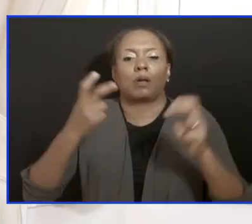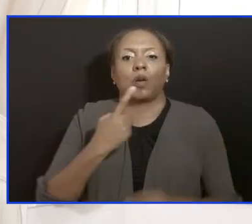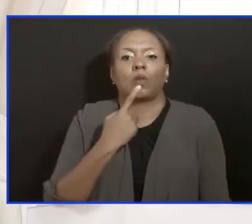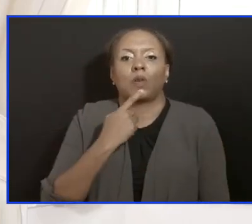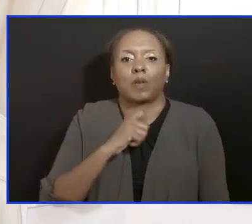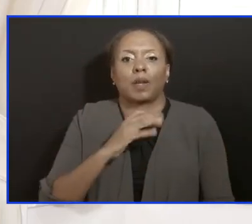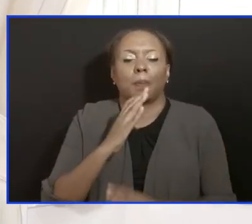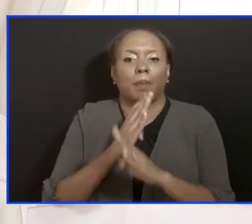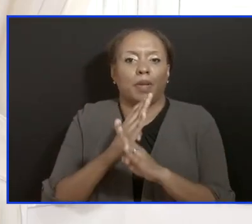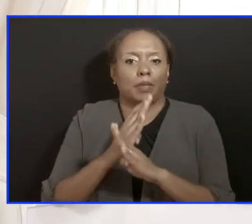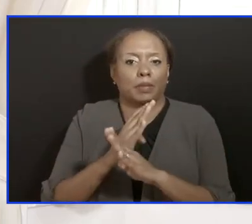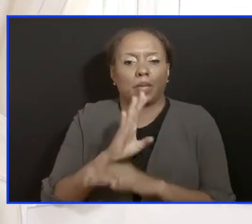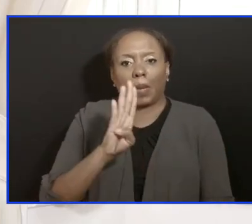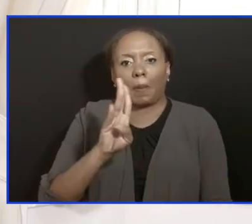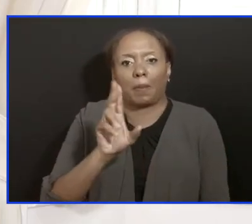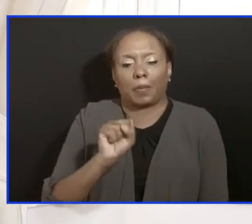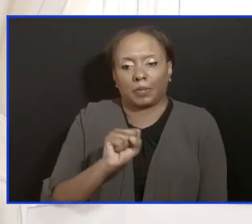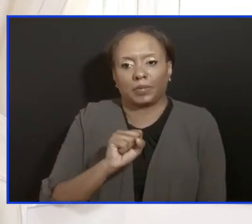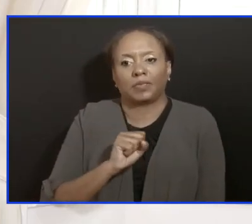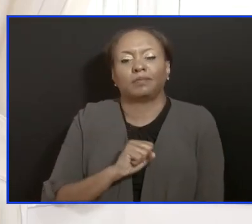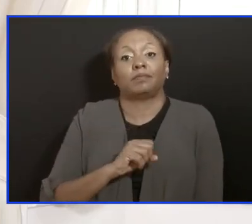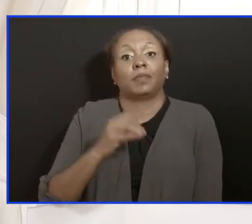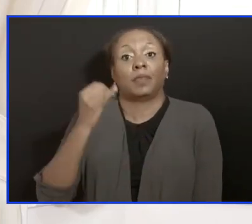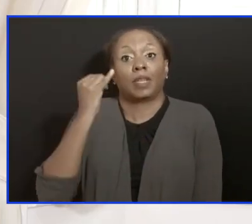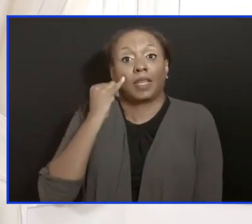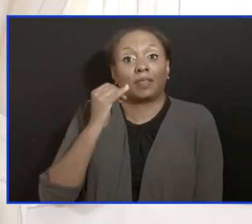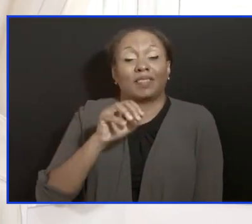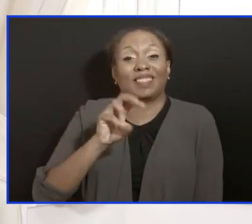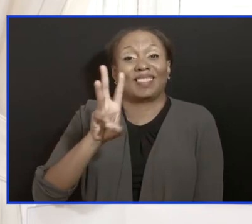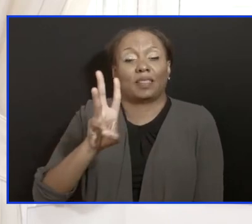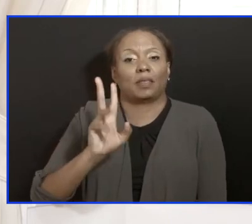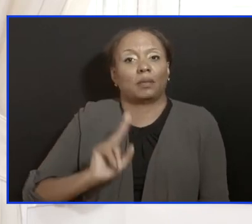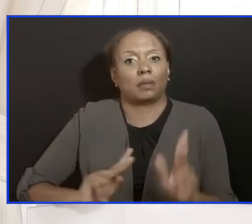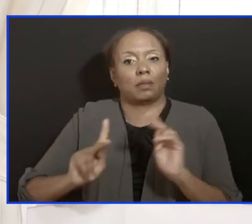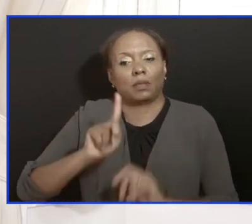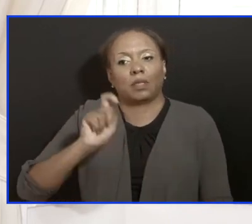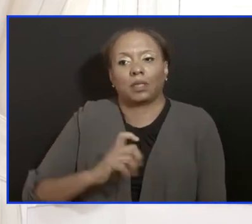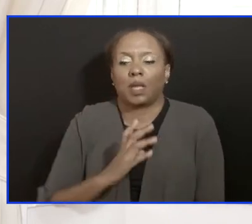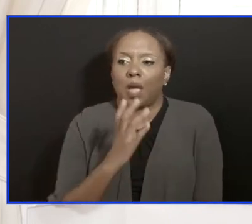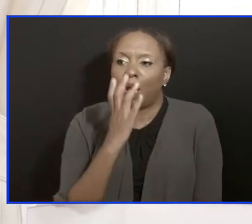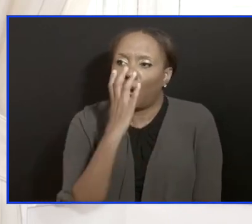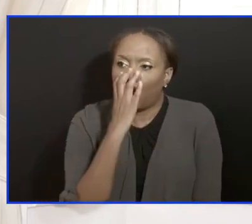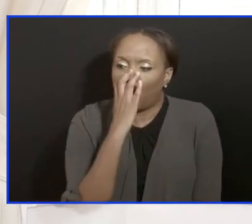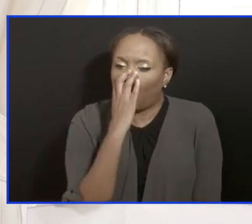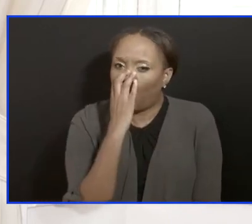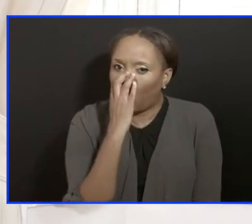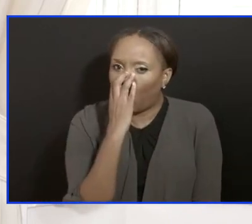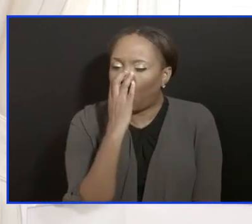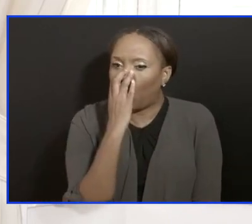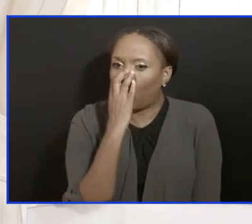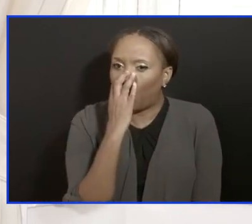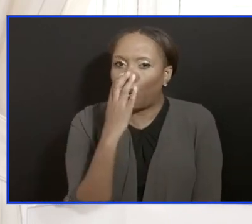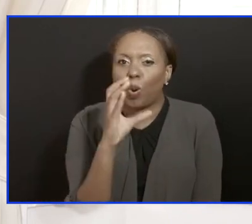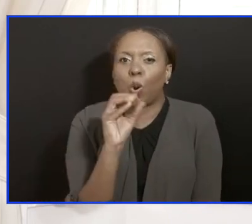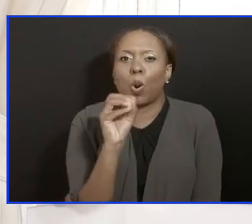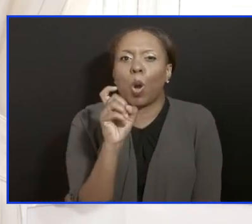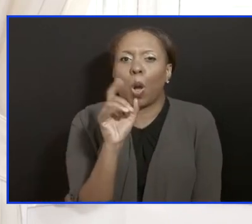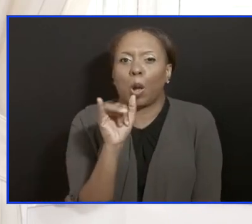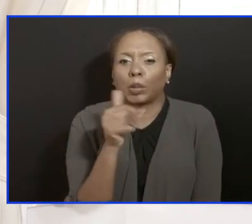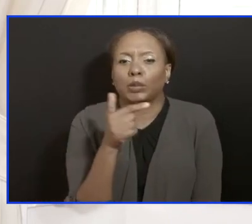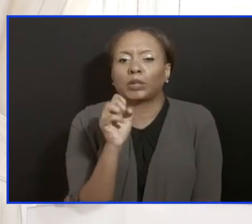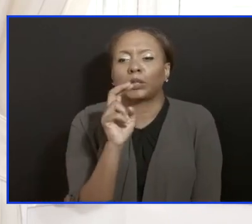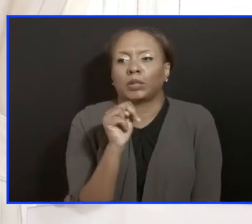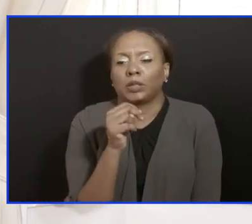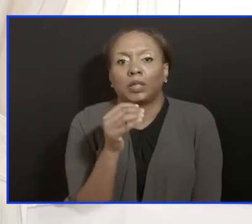sit six persons who require oxygen so that in the event we need to transport more than one